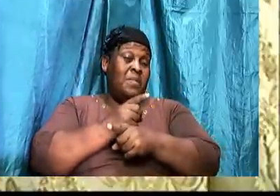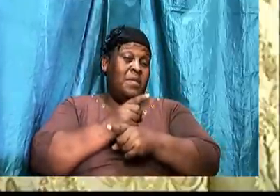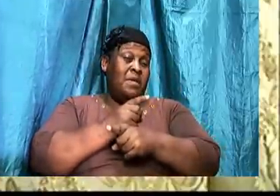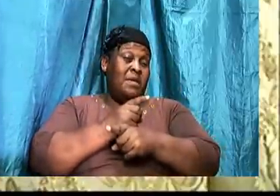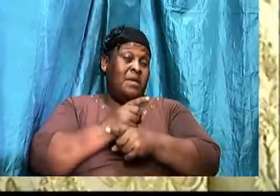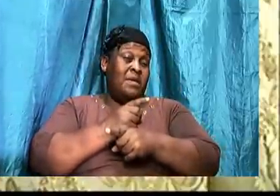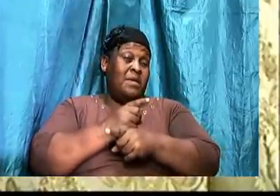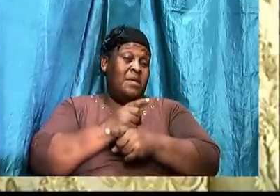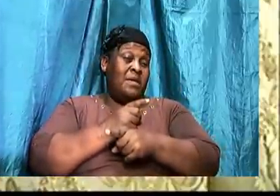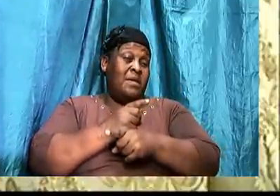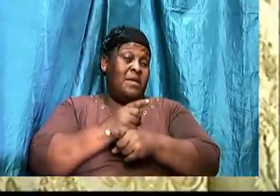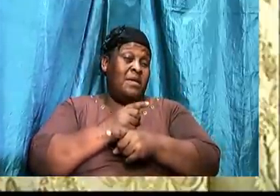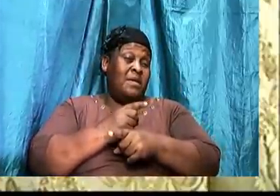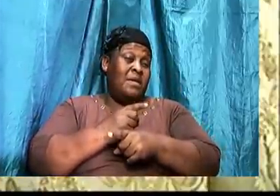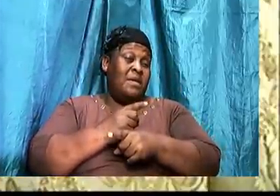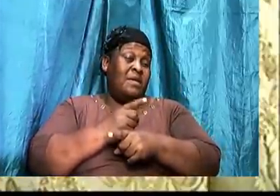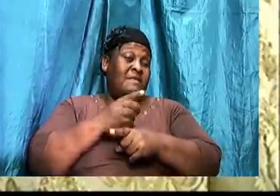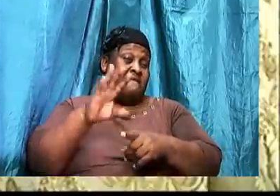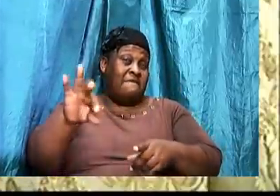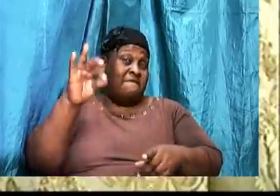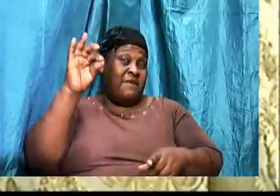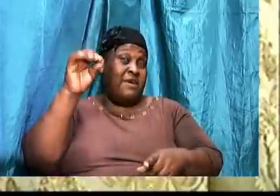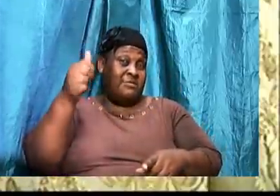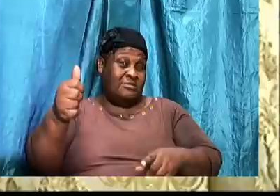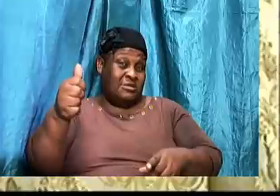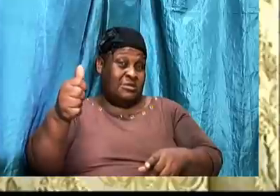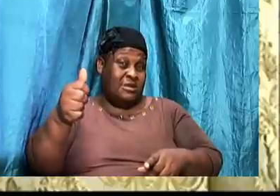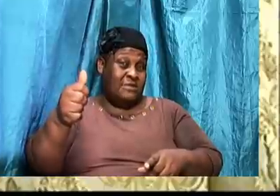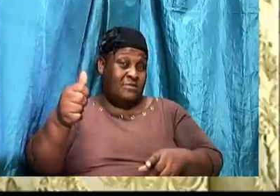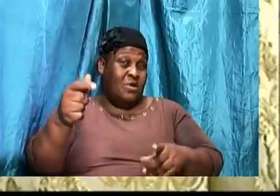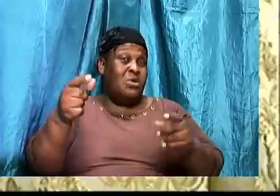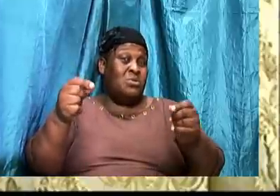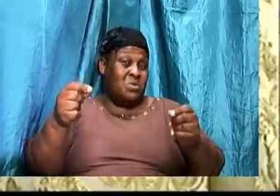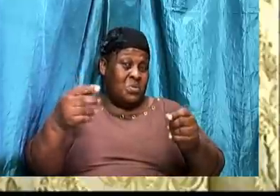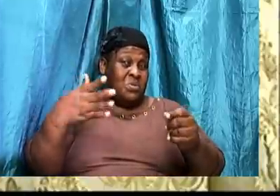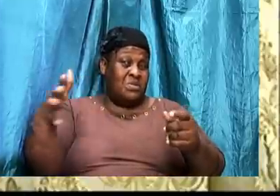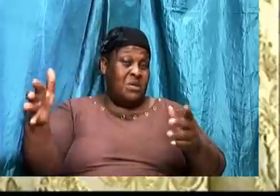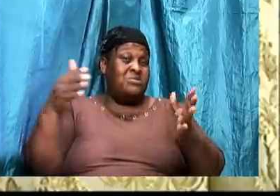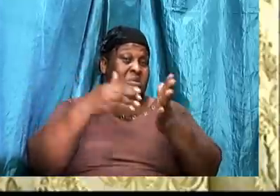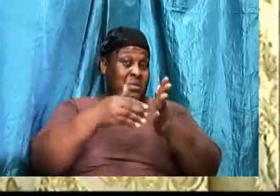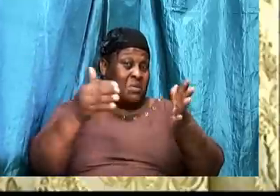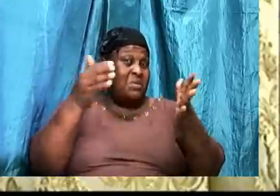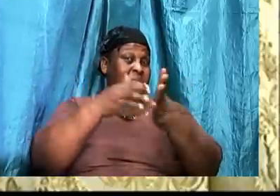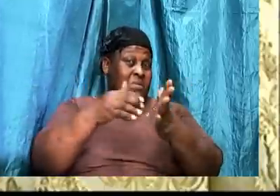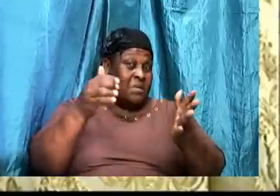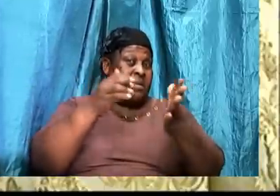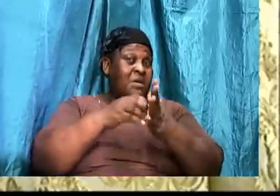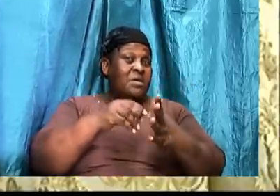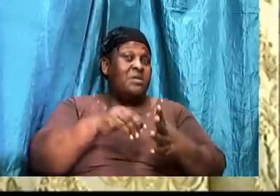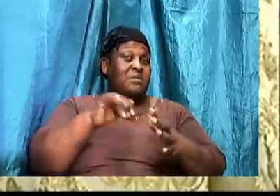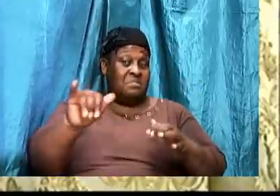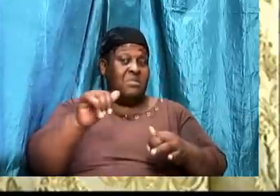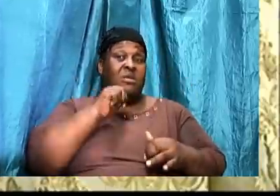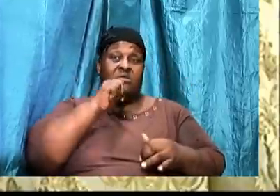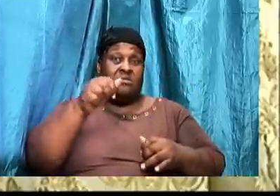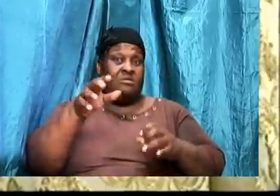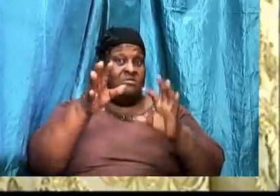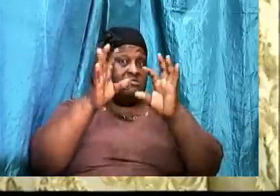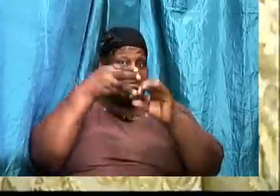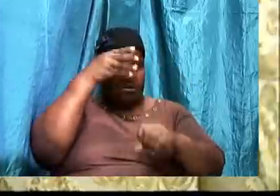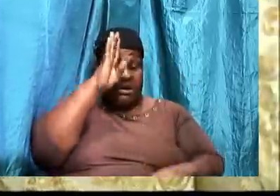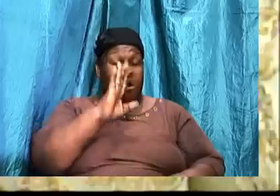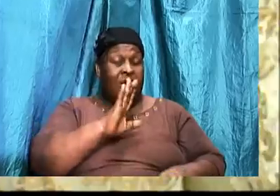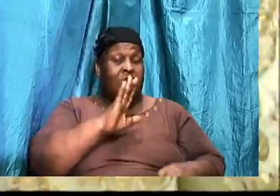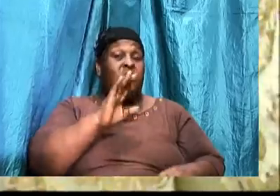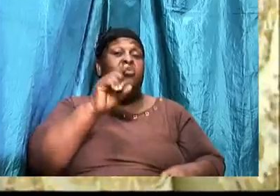and over repeatedly doing things that is not of God, you know who is in control of your mind. If you